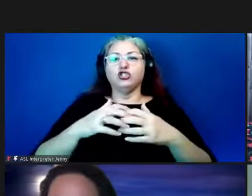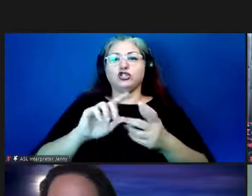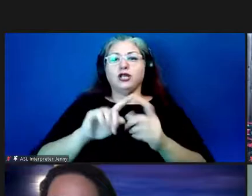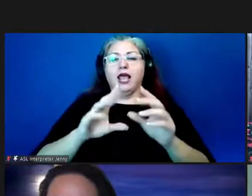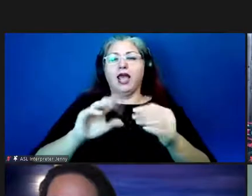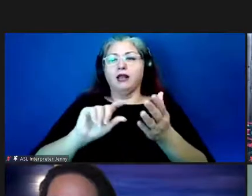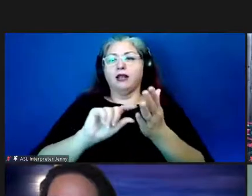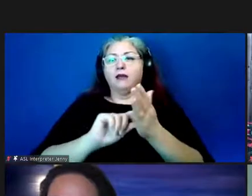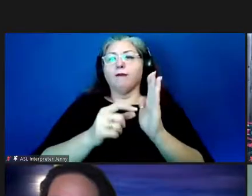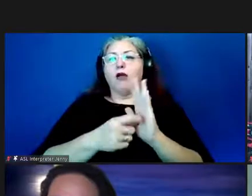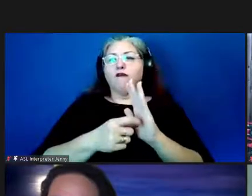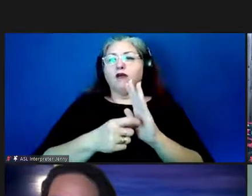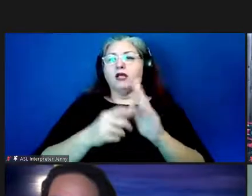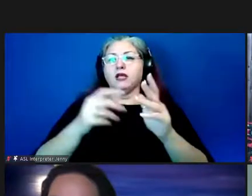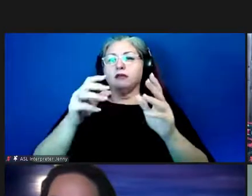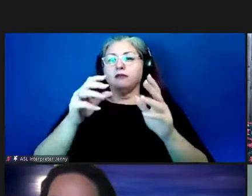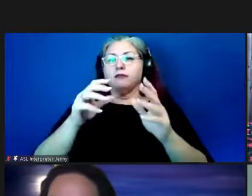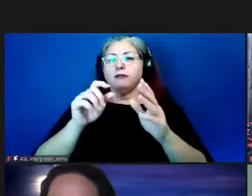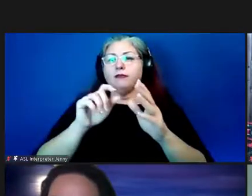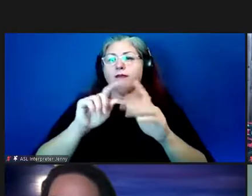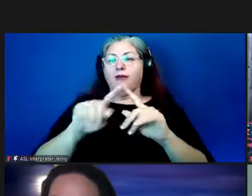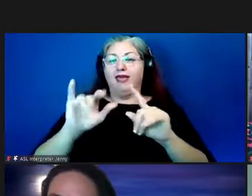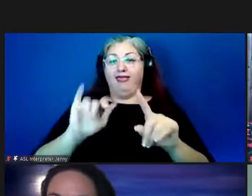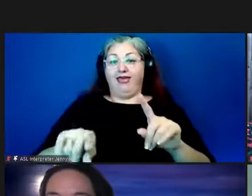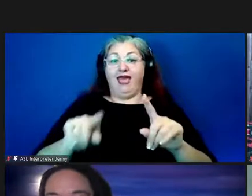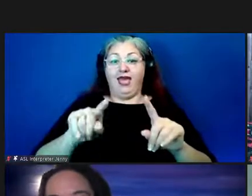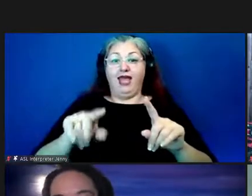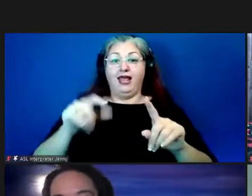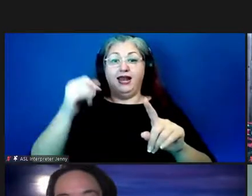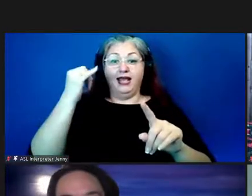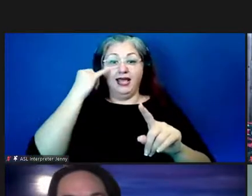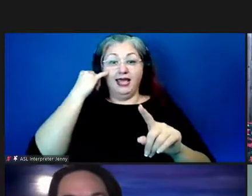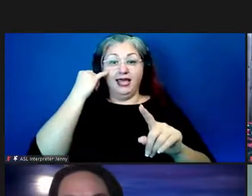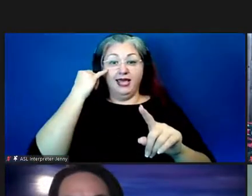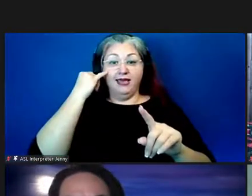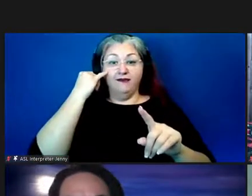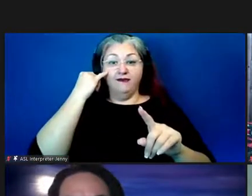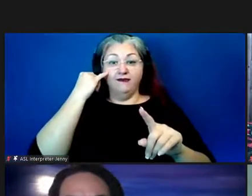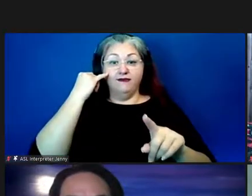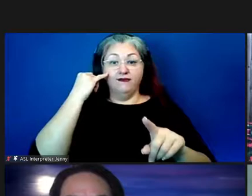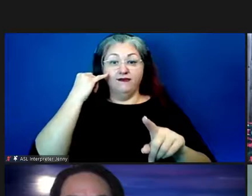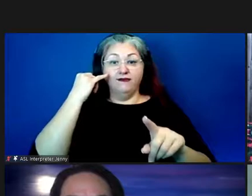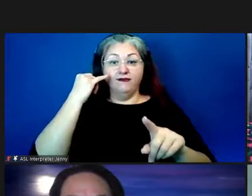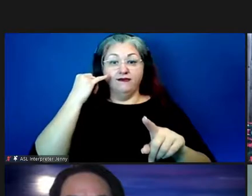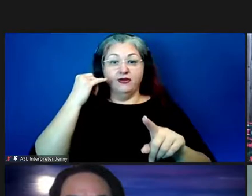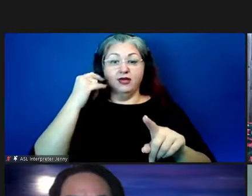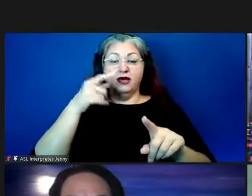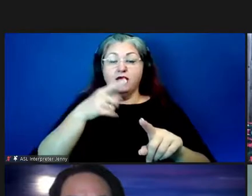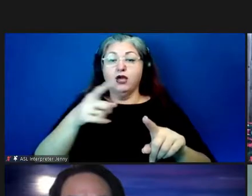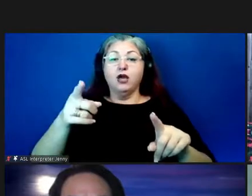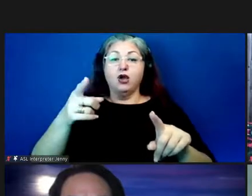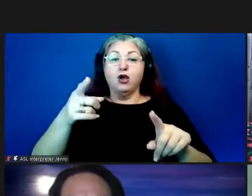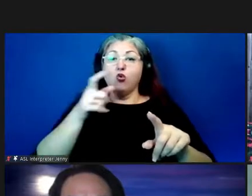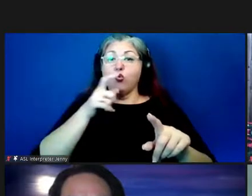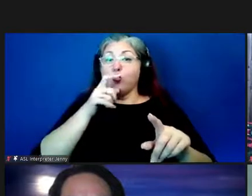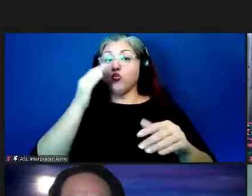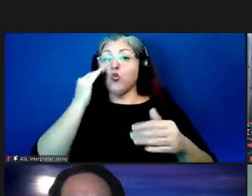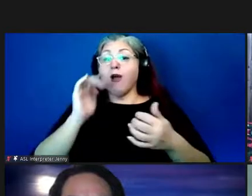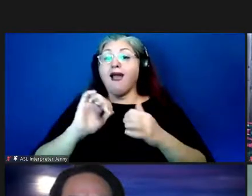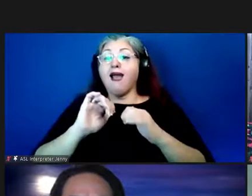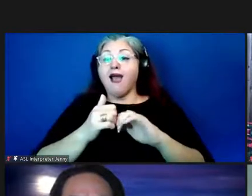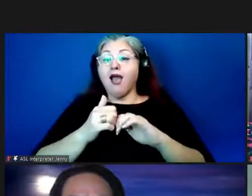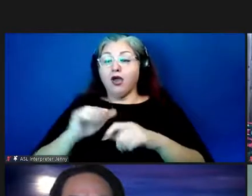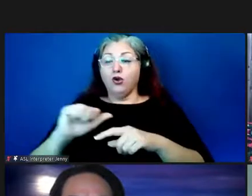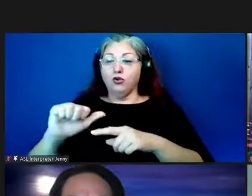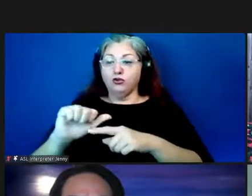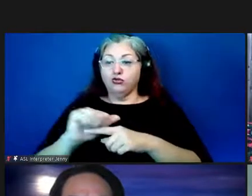computational morphology but something like that if anybody knows the how-to of training